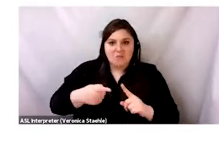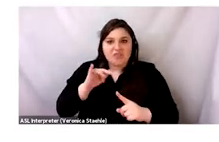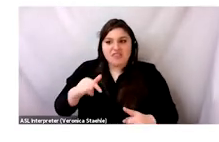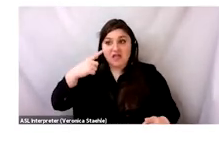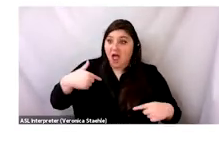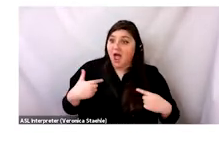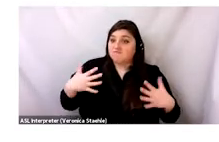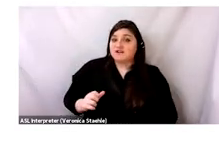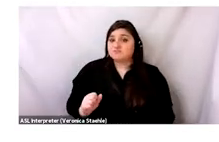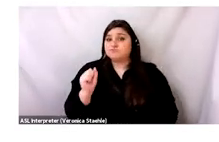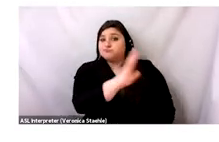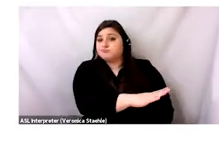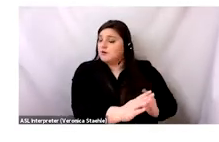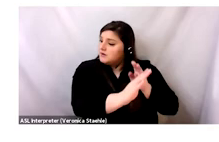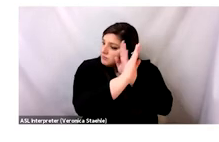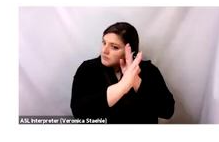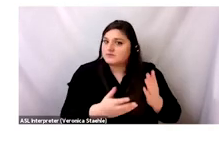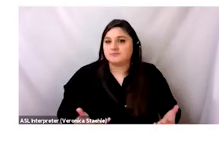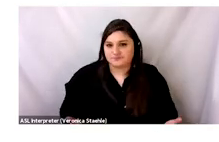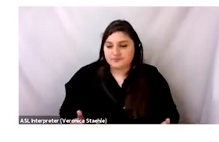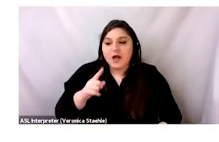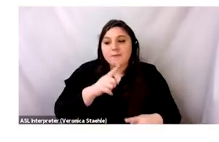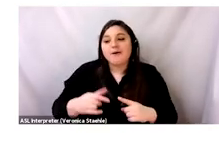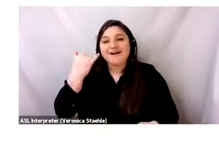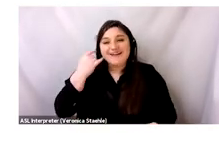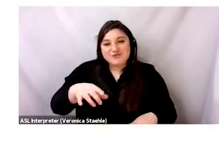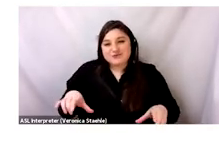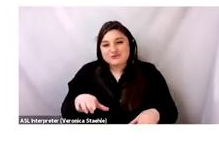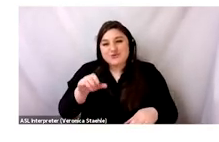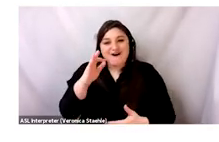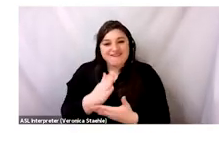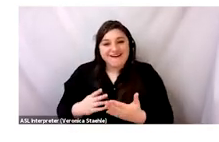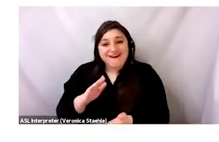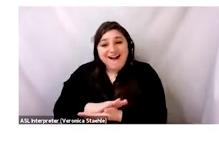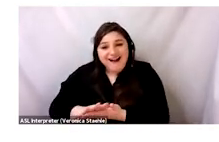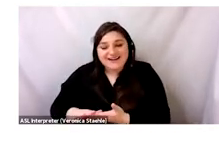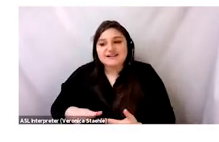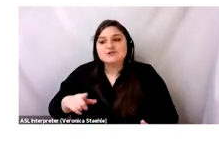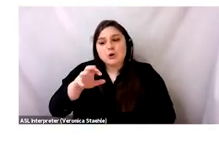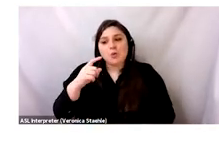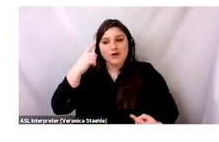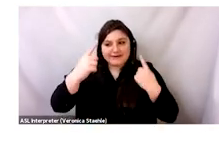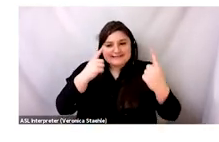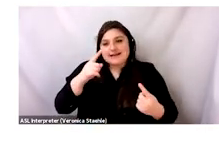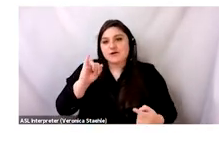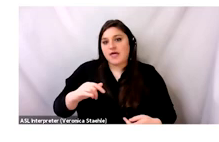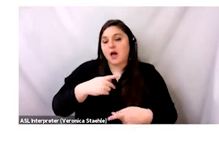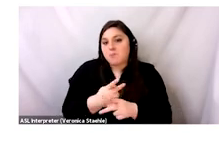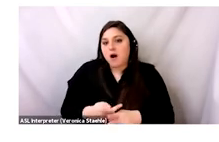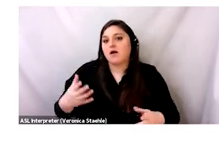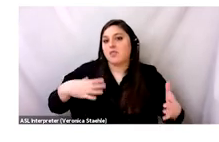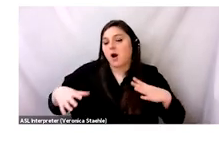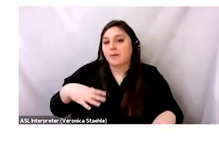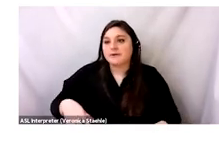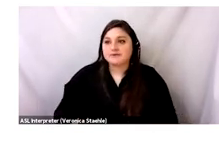necessarily donating. Because I feel if you're actually doing it as donating or as an act of kindness, you would think of the product or the garment or the piece of food